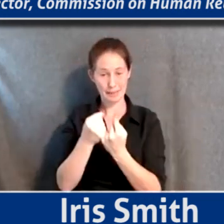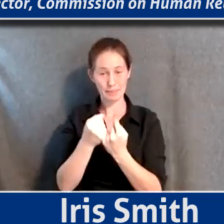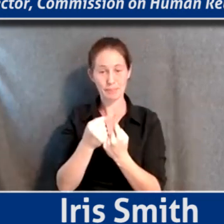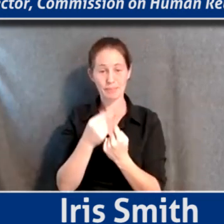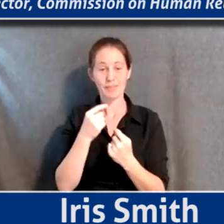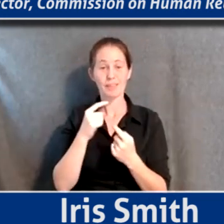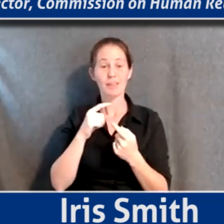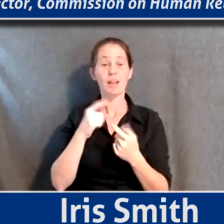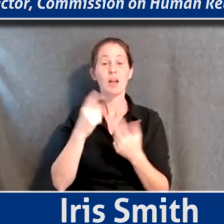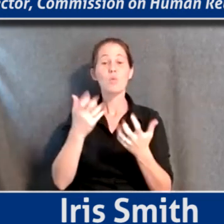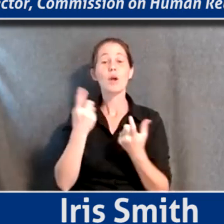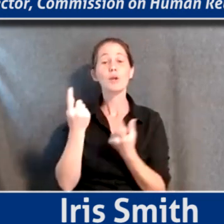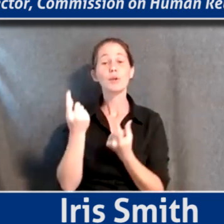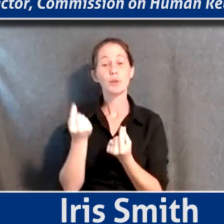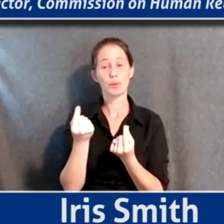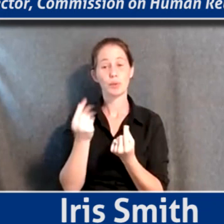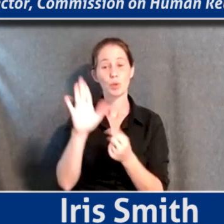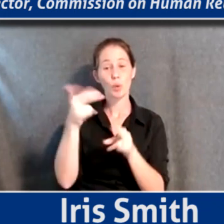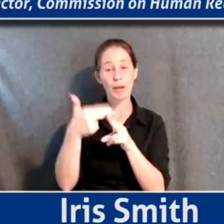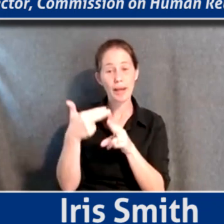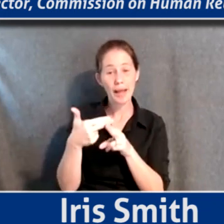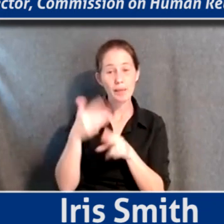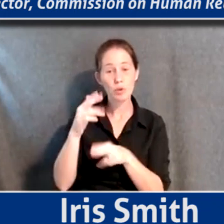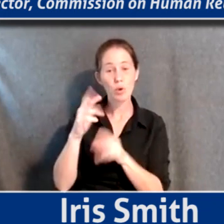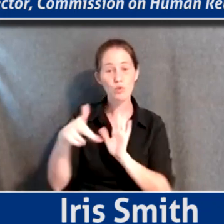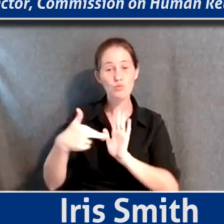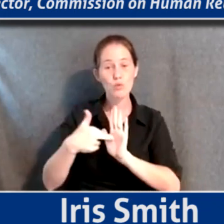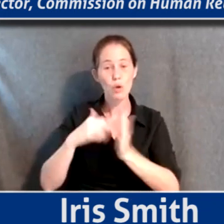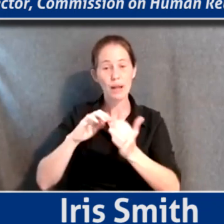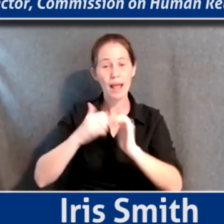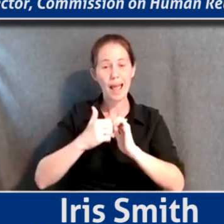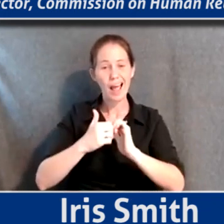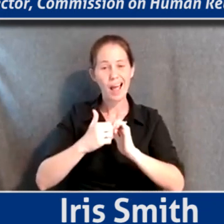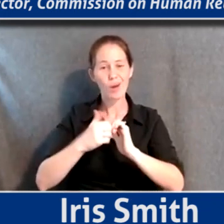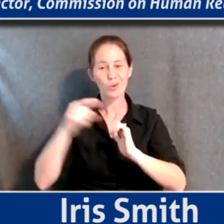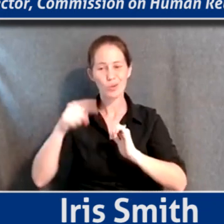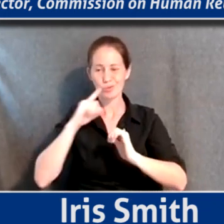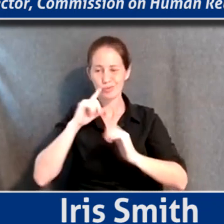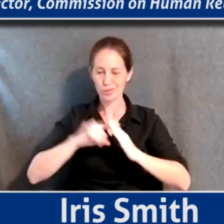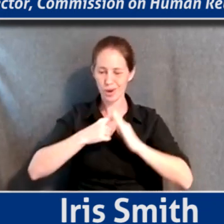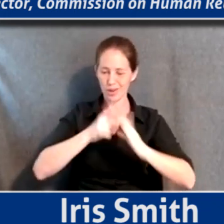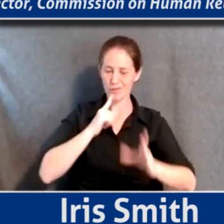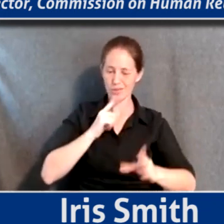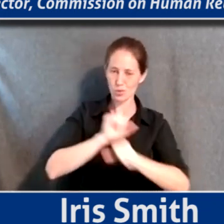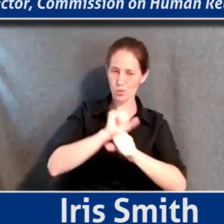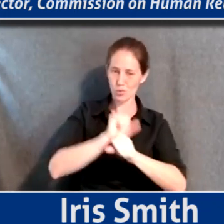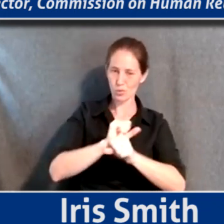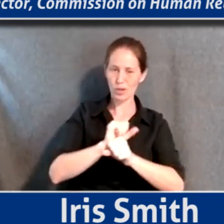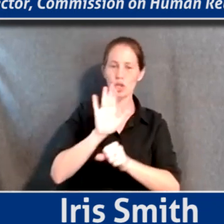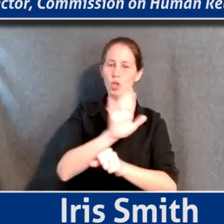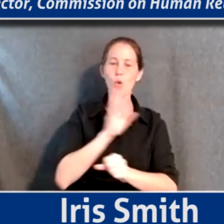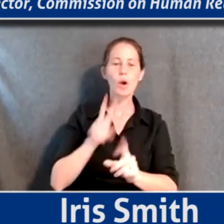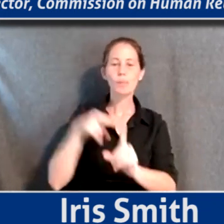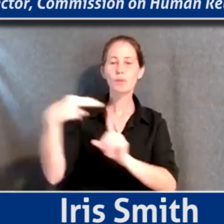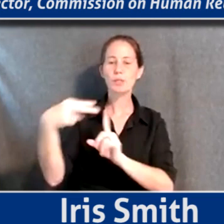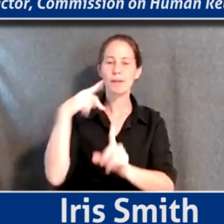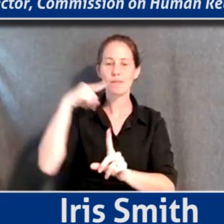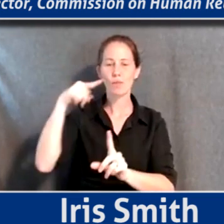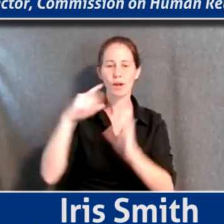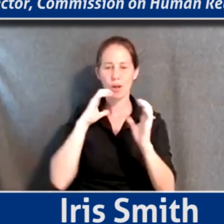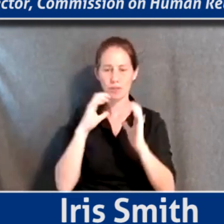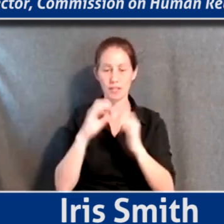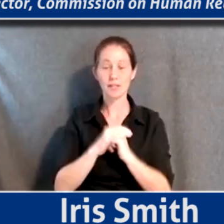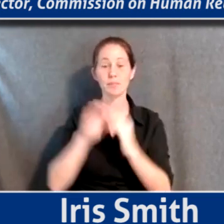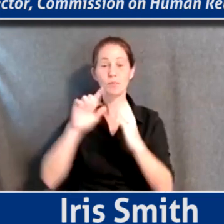Friends, what I'd like for you to do, your name and your role and how you come to this work, what perspective are you bringing into this conversation? Let's start with the